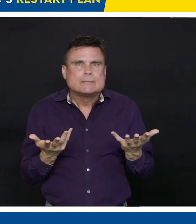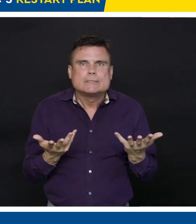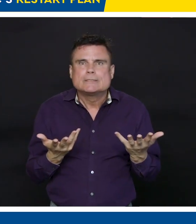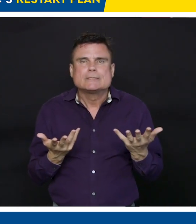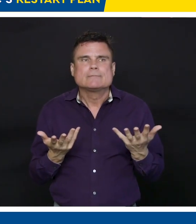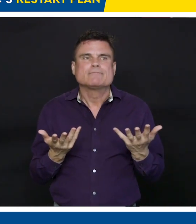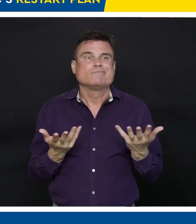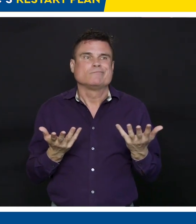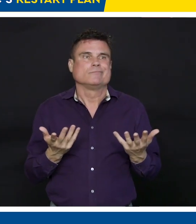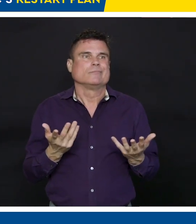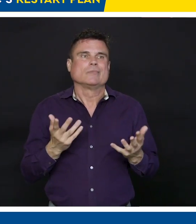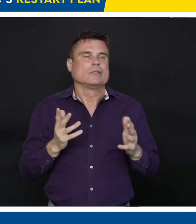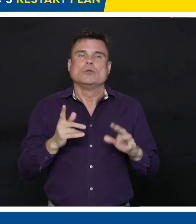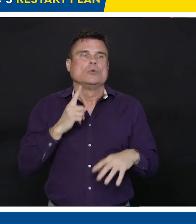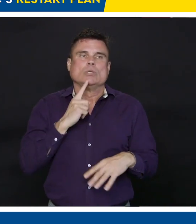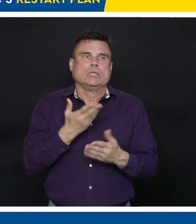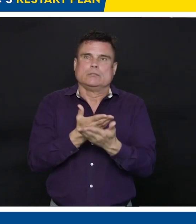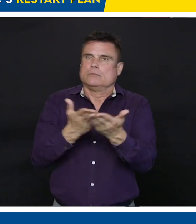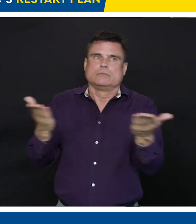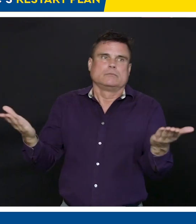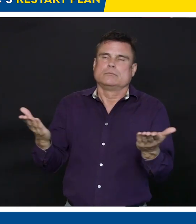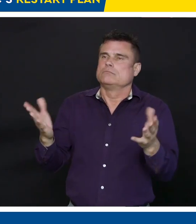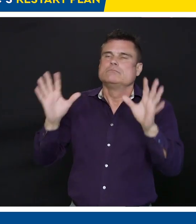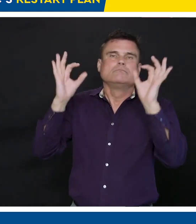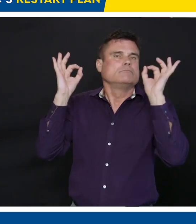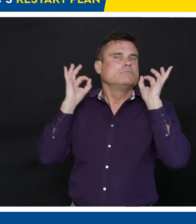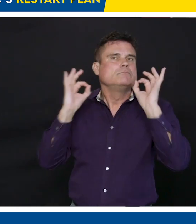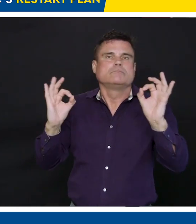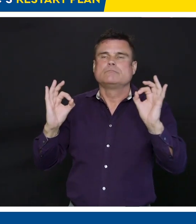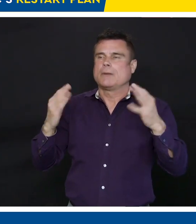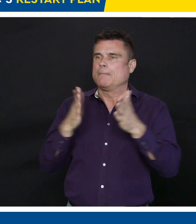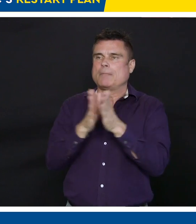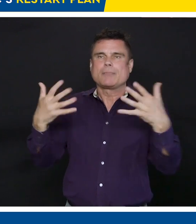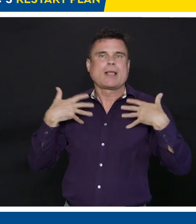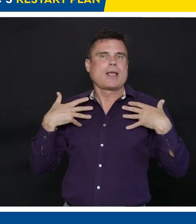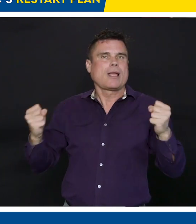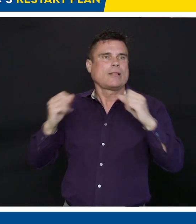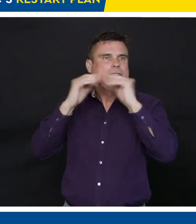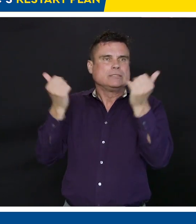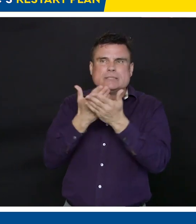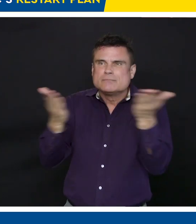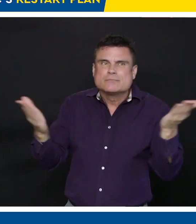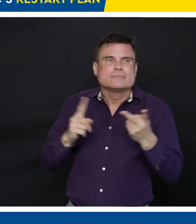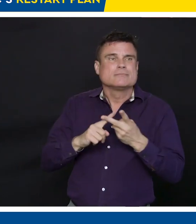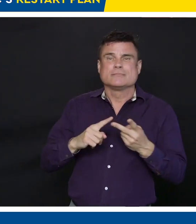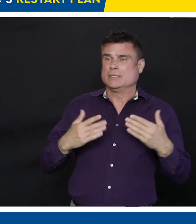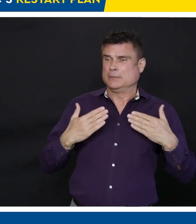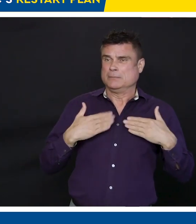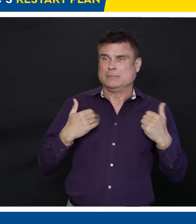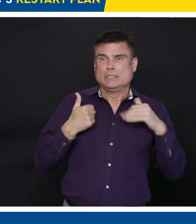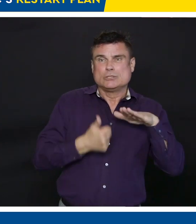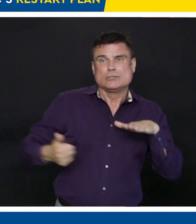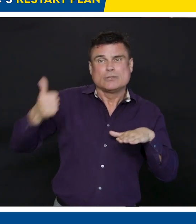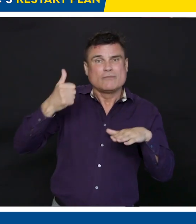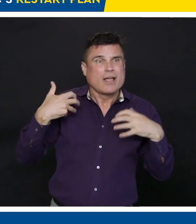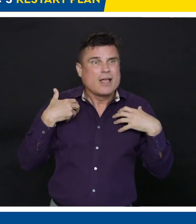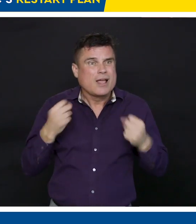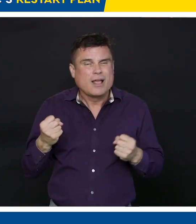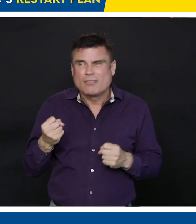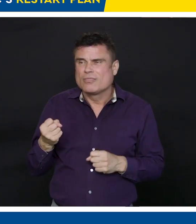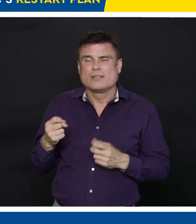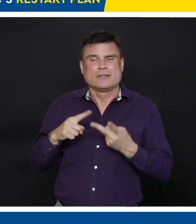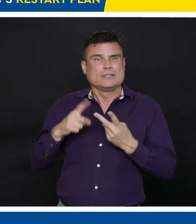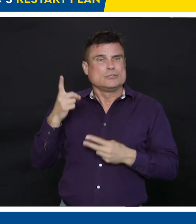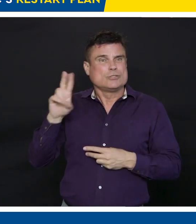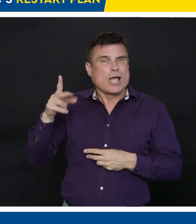a very good friend and outstanding health minister, and a cabinet and a government and a legislature at the present time that is singularly focused